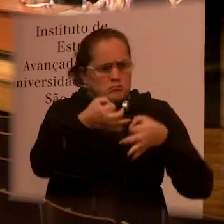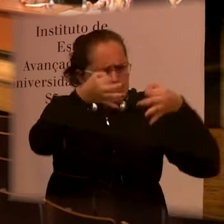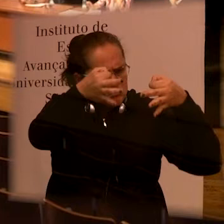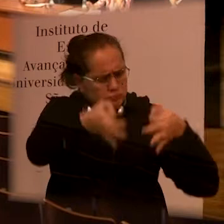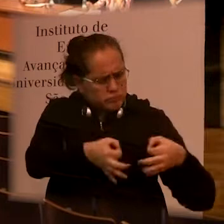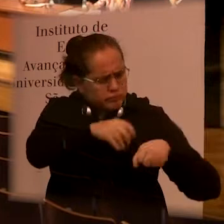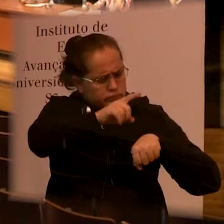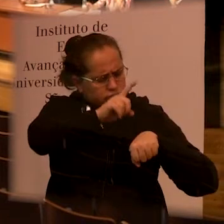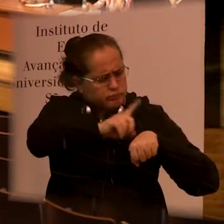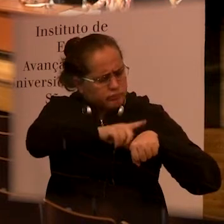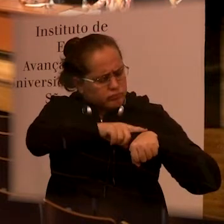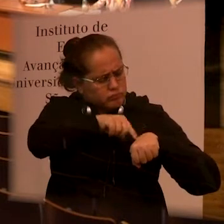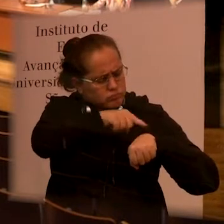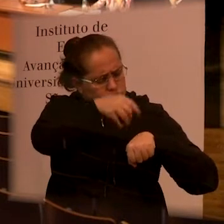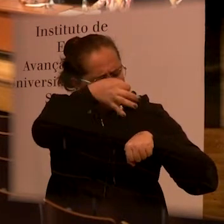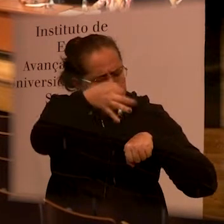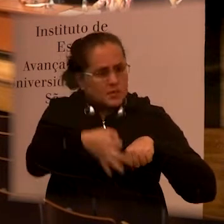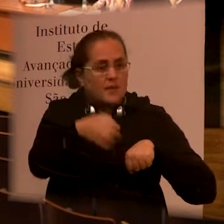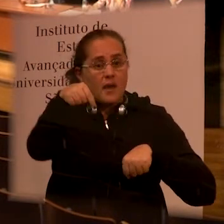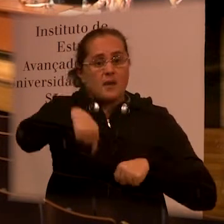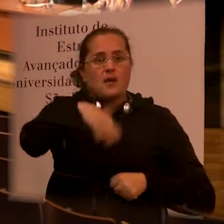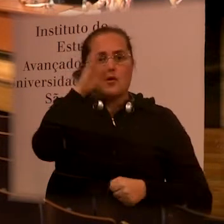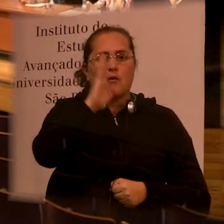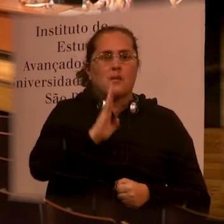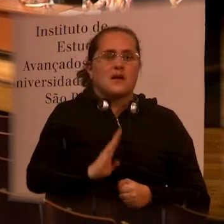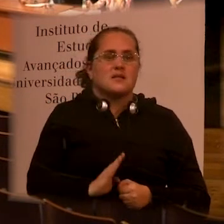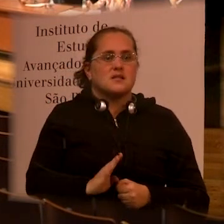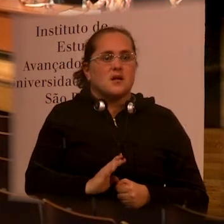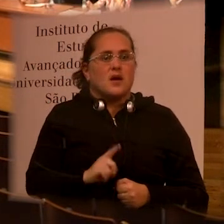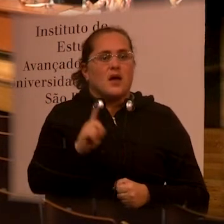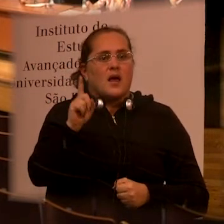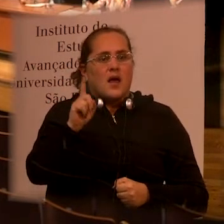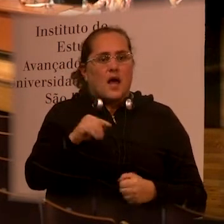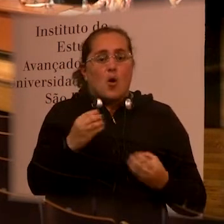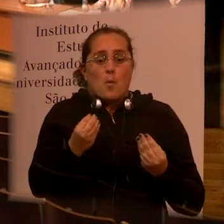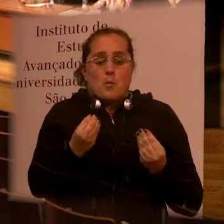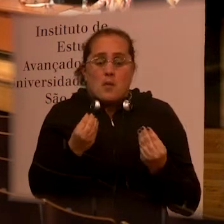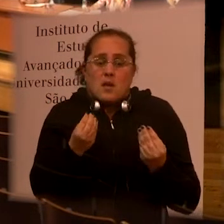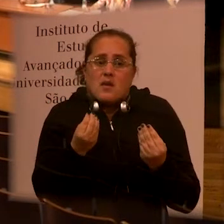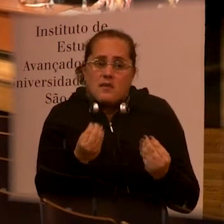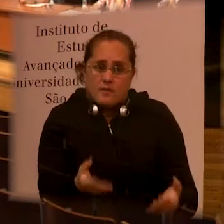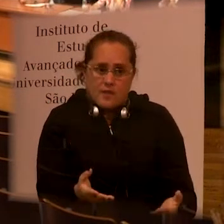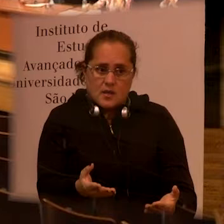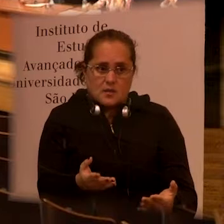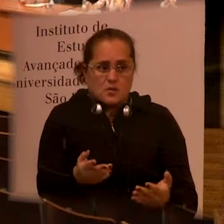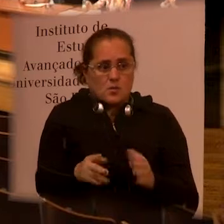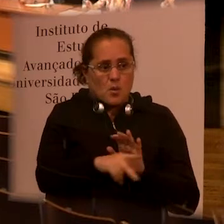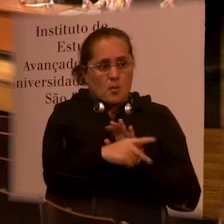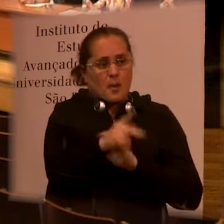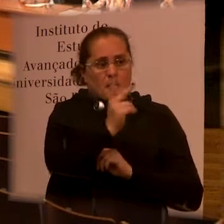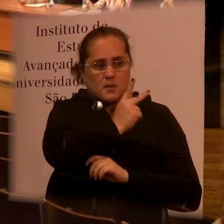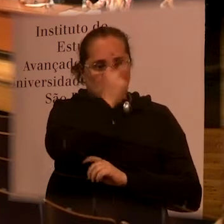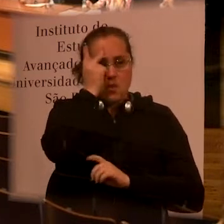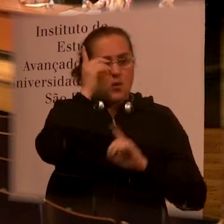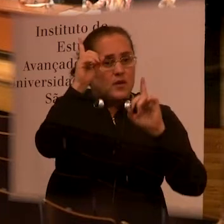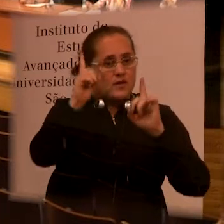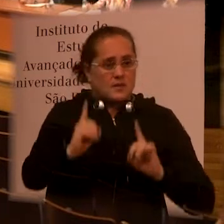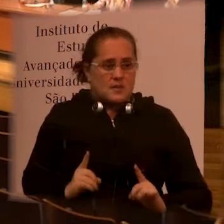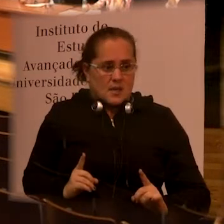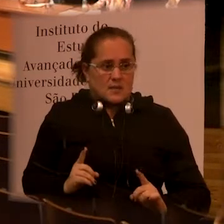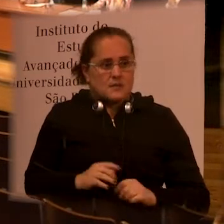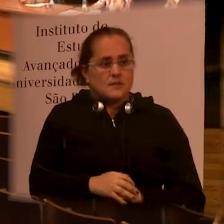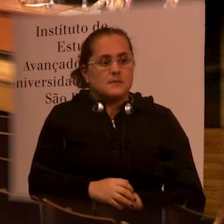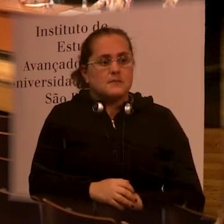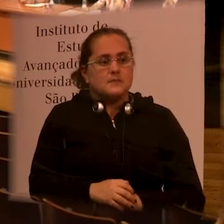a watcher and the policy is the benefit of continuous service for